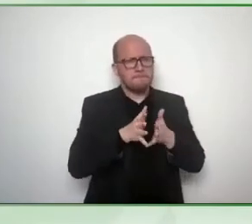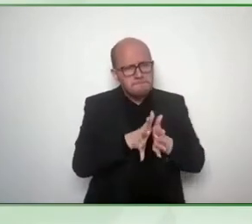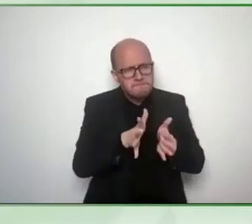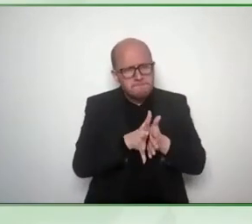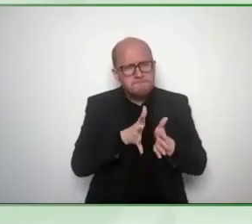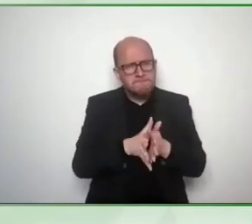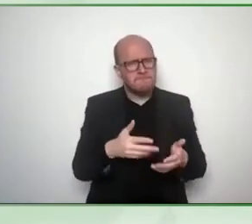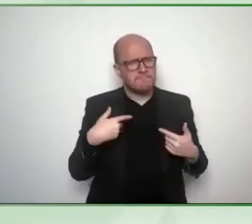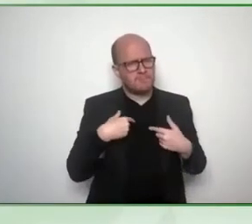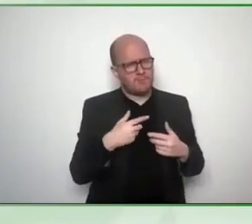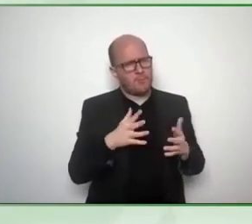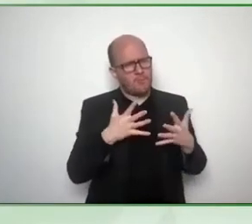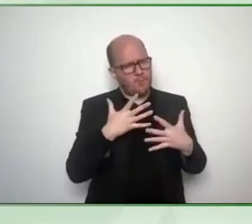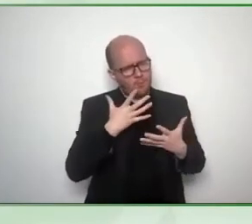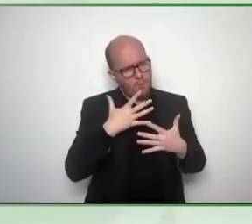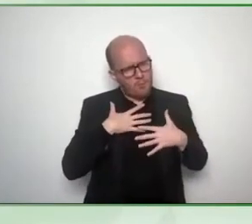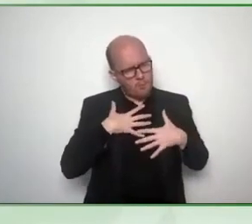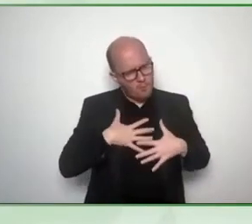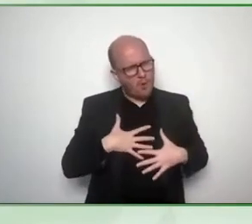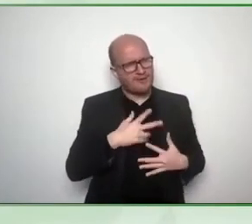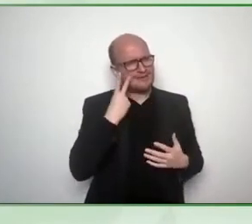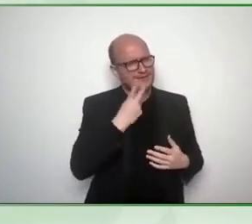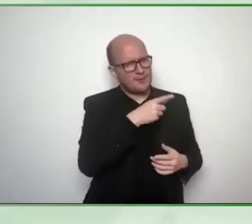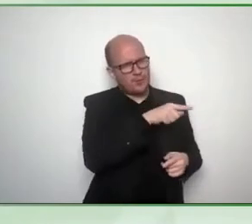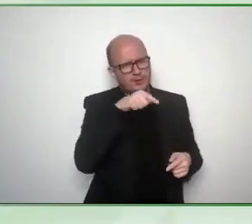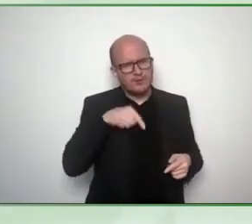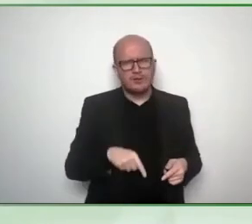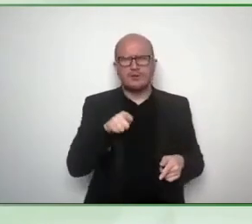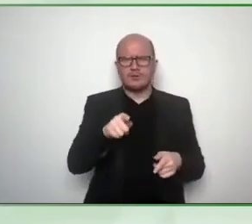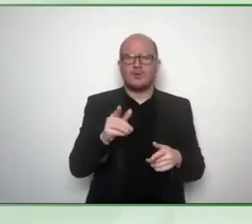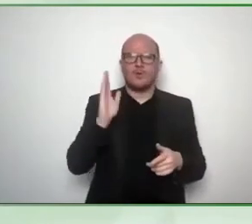the zero conferences it was absolute honor thank you